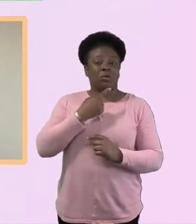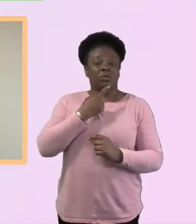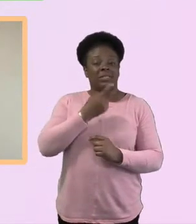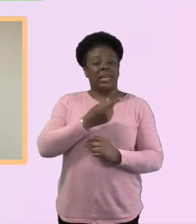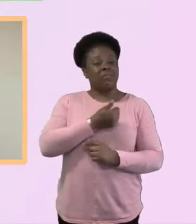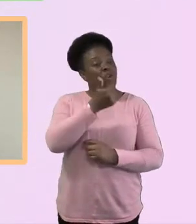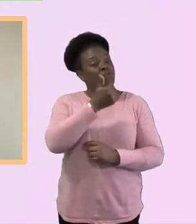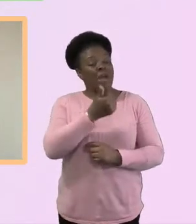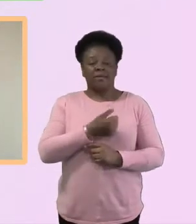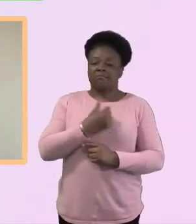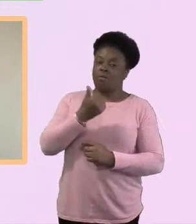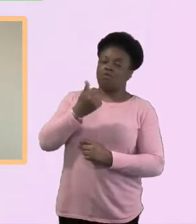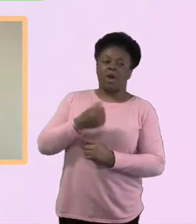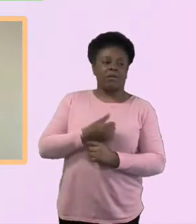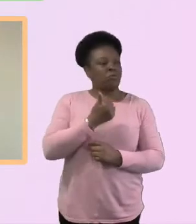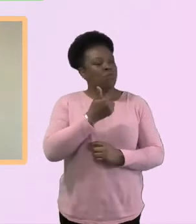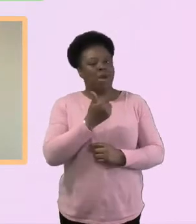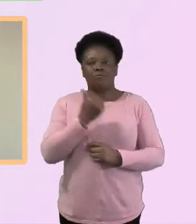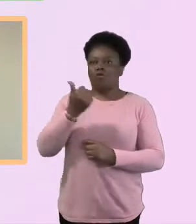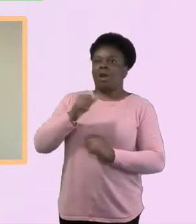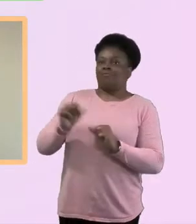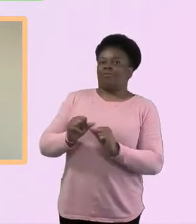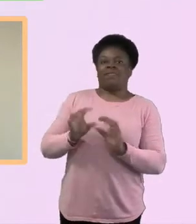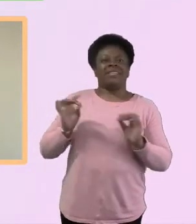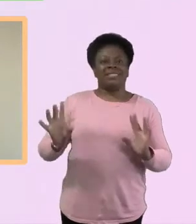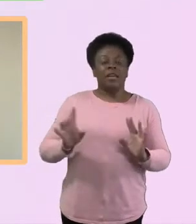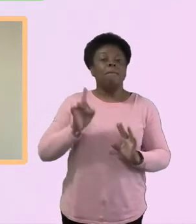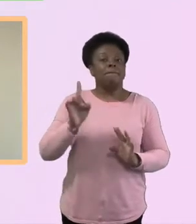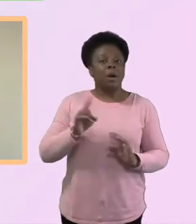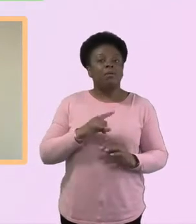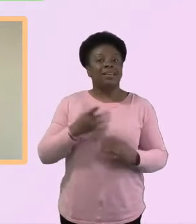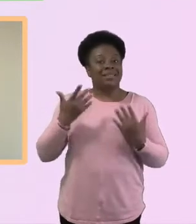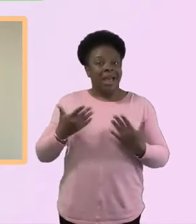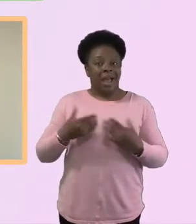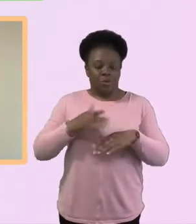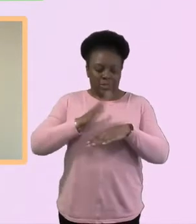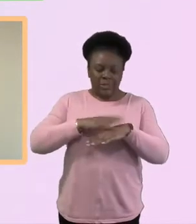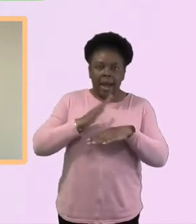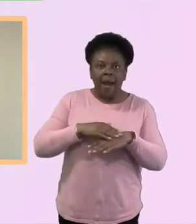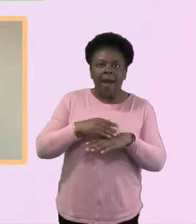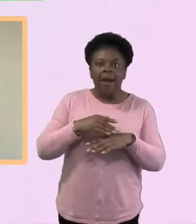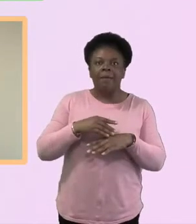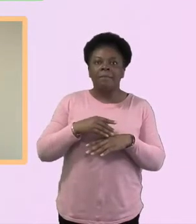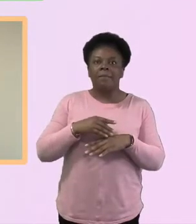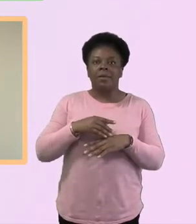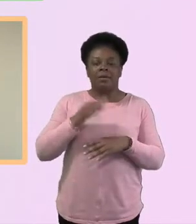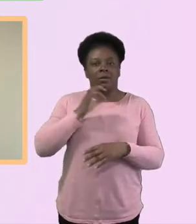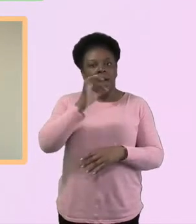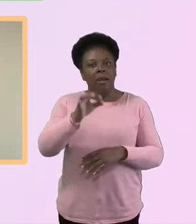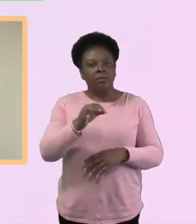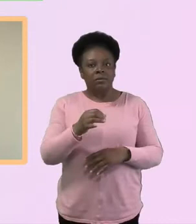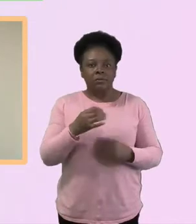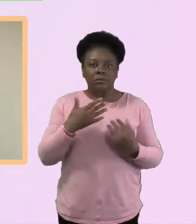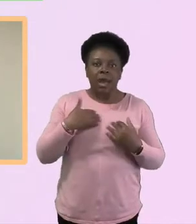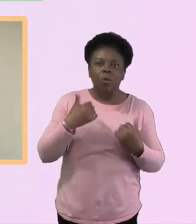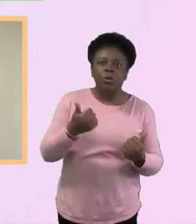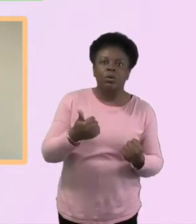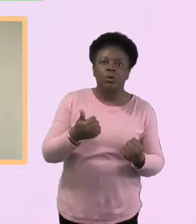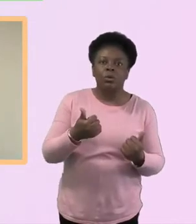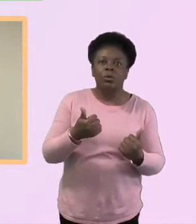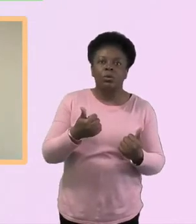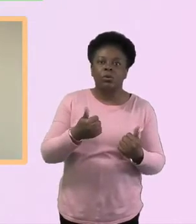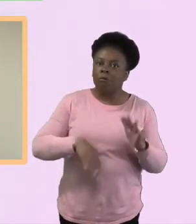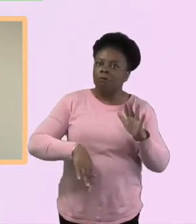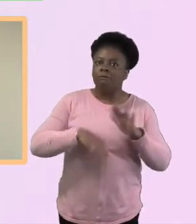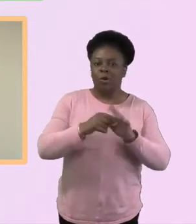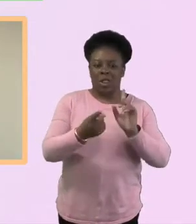you know, where is God in your circumstance right now? How are you doing? People were answering in a much fuller way. And I thought, you if